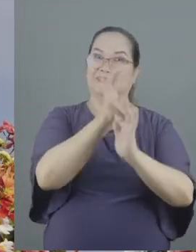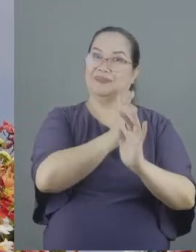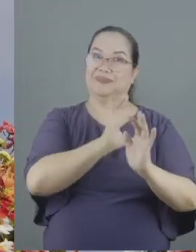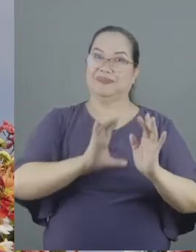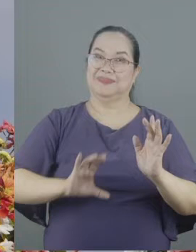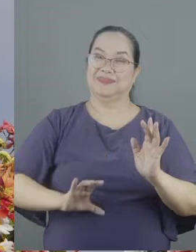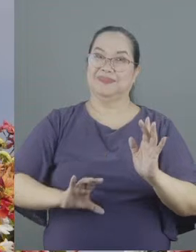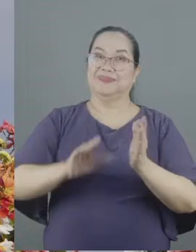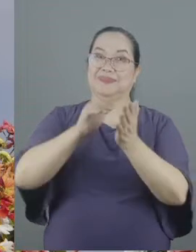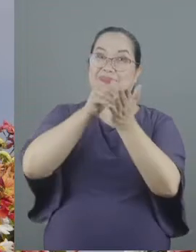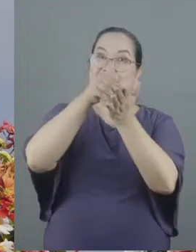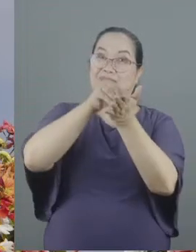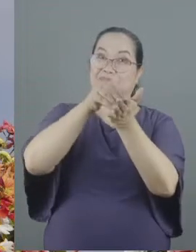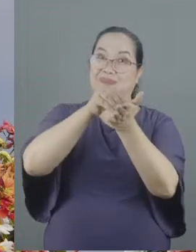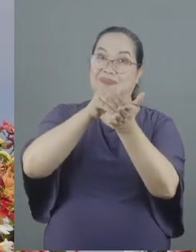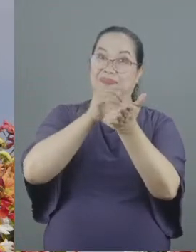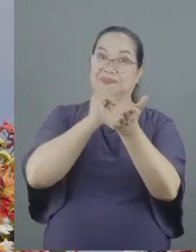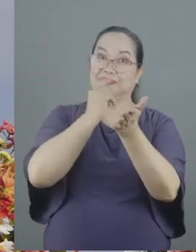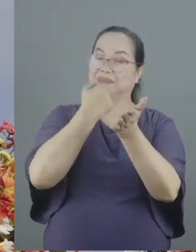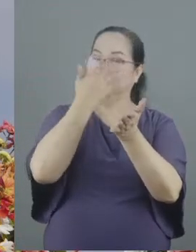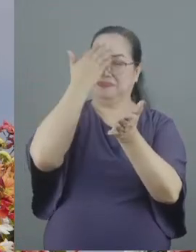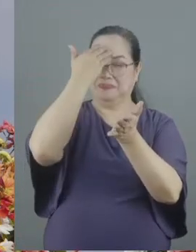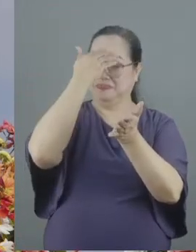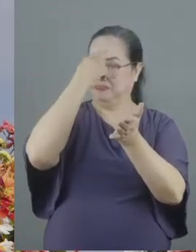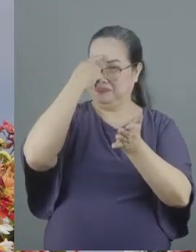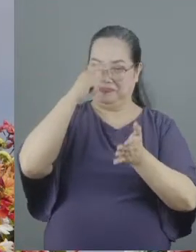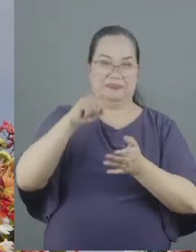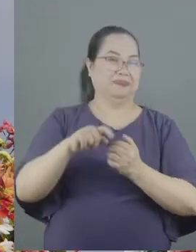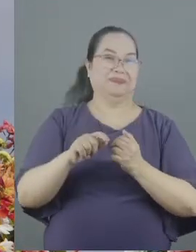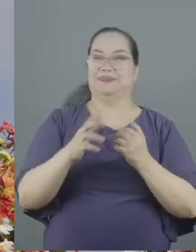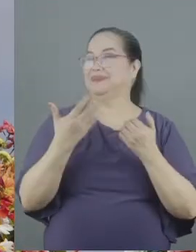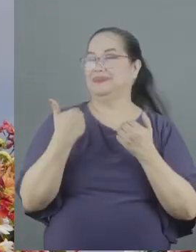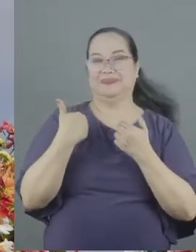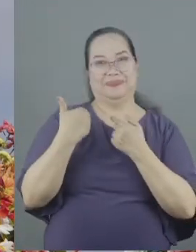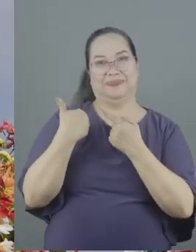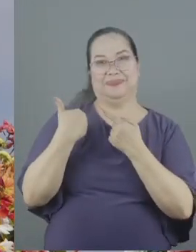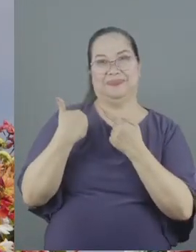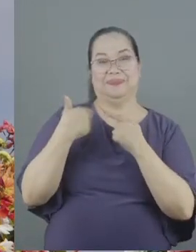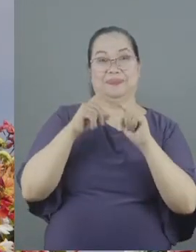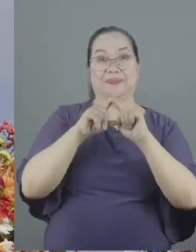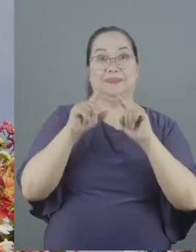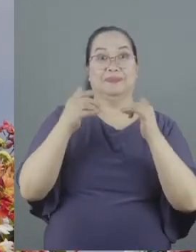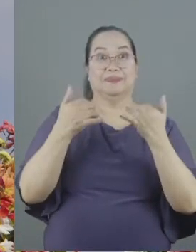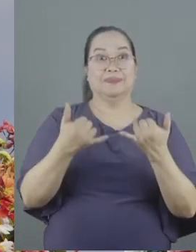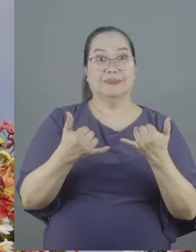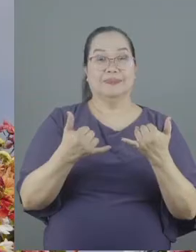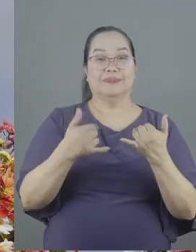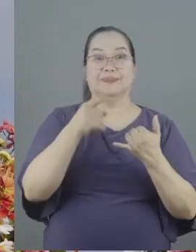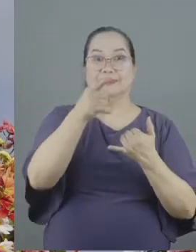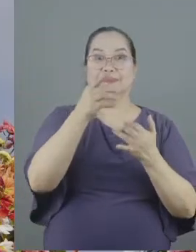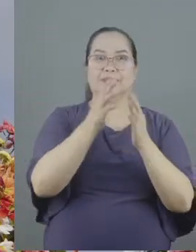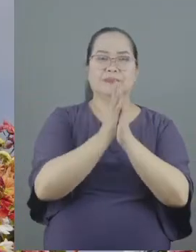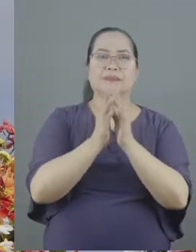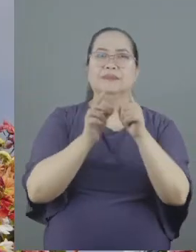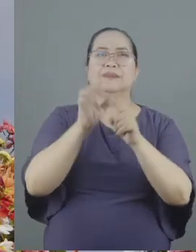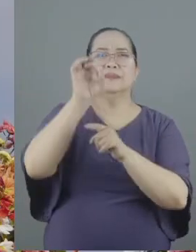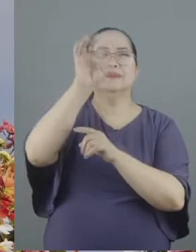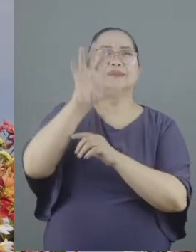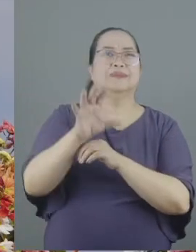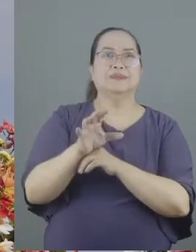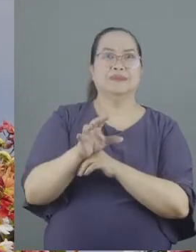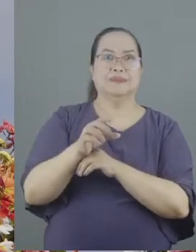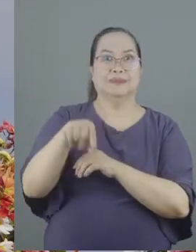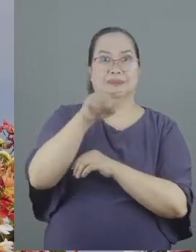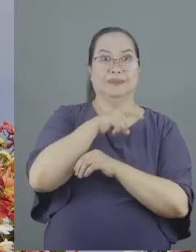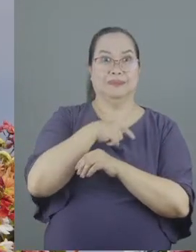the weak are those who still don't get this now you might be asking pastor so we